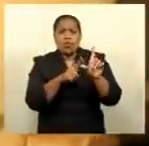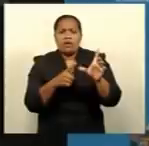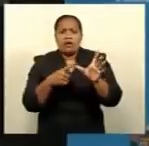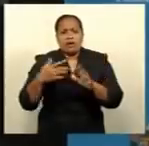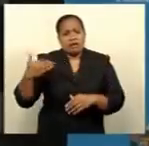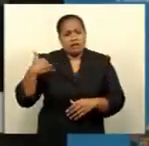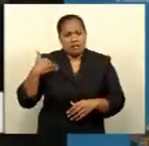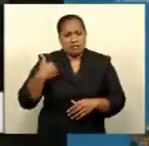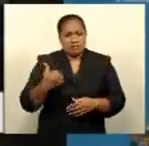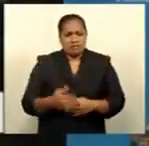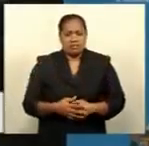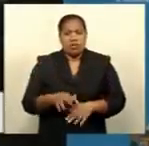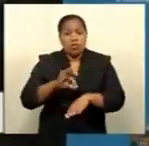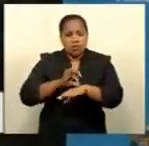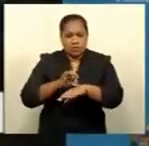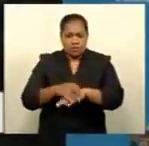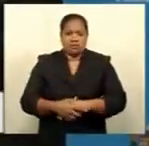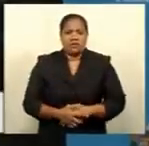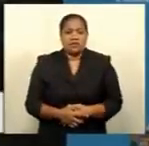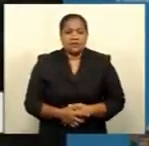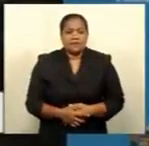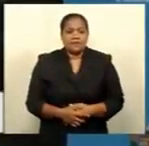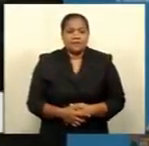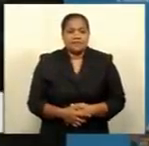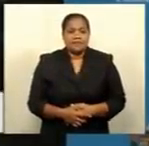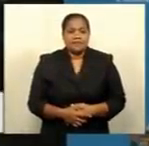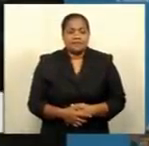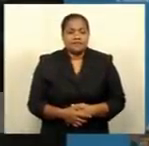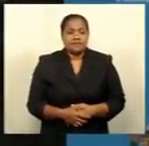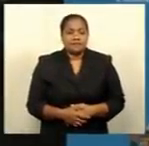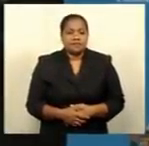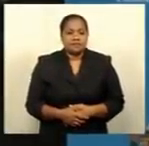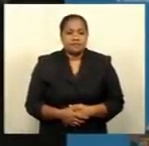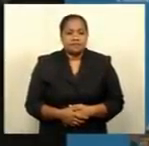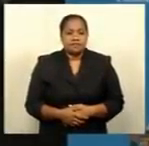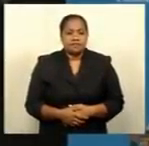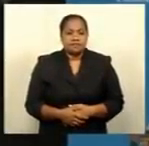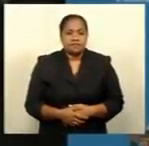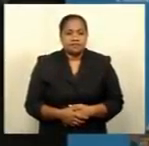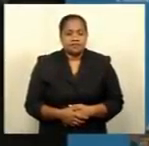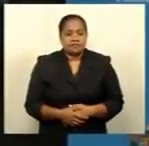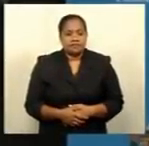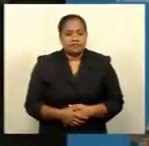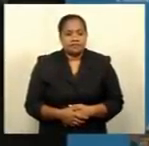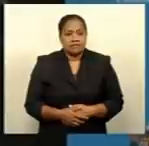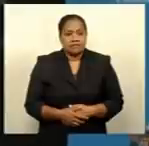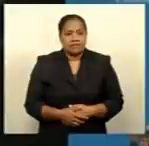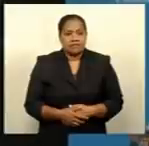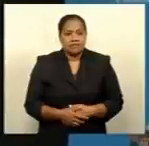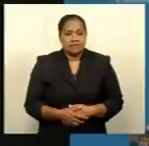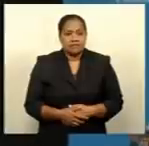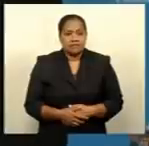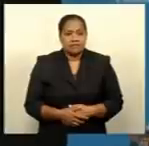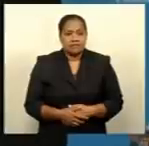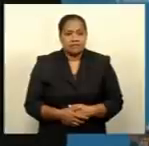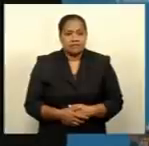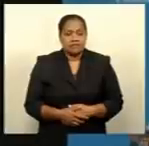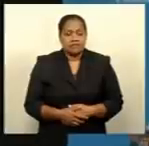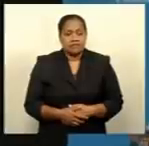He was retrieved by a Nandi hospital medical team who took him to the Lotoko Divisional Hospital.